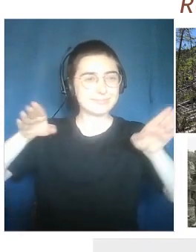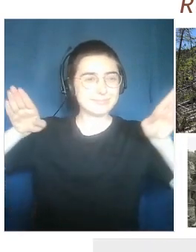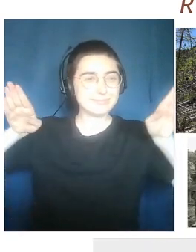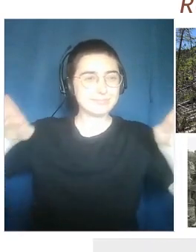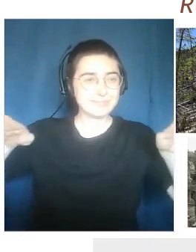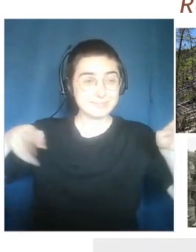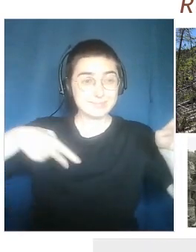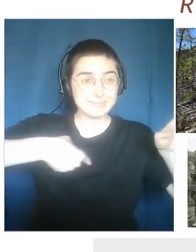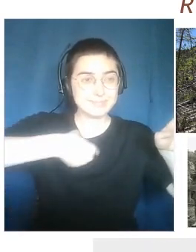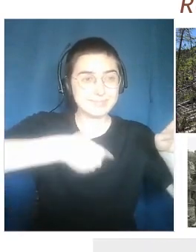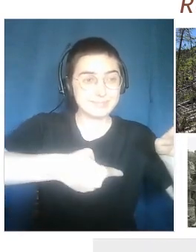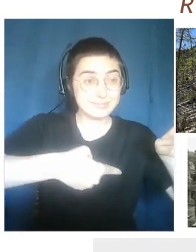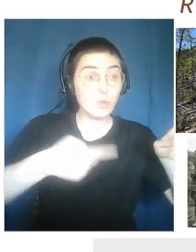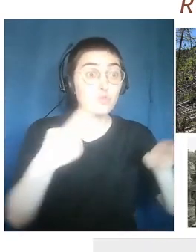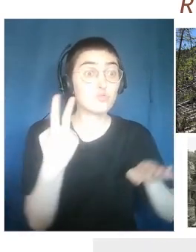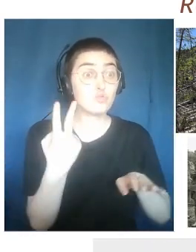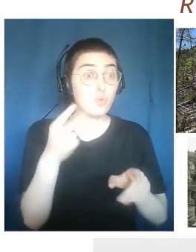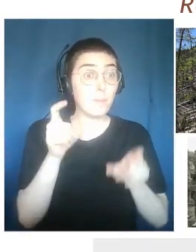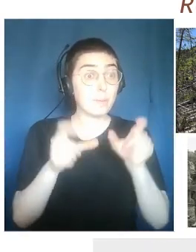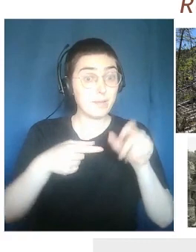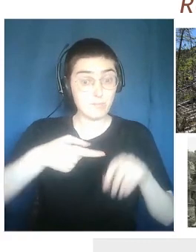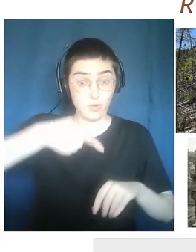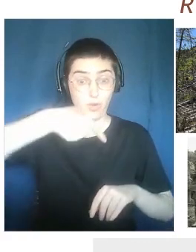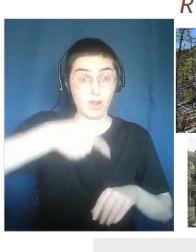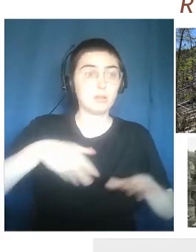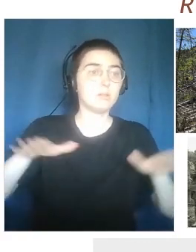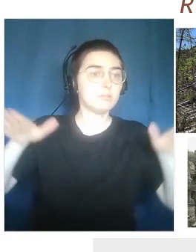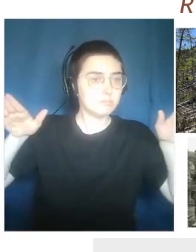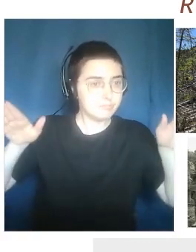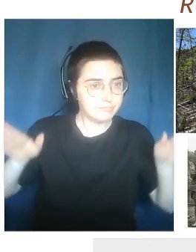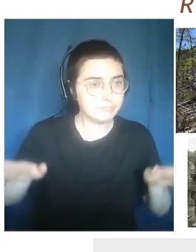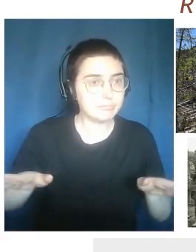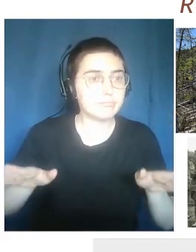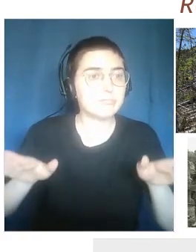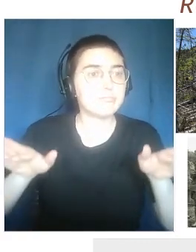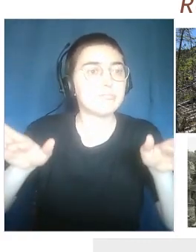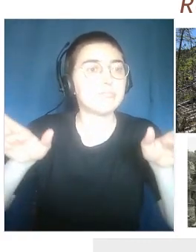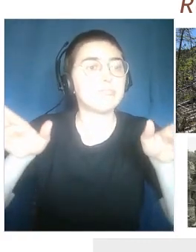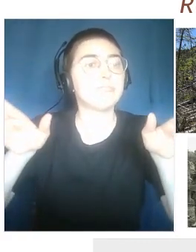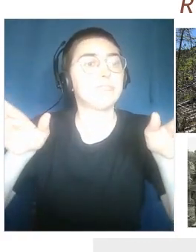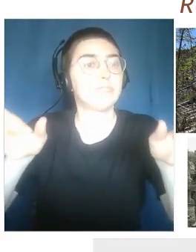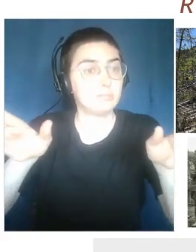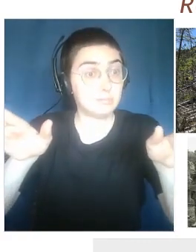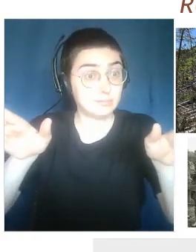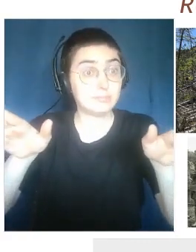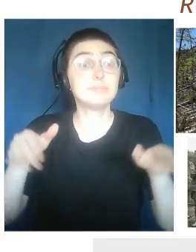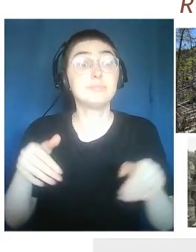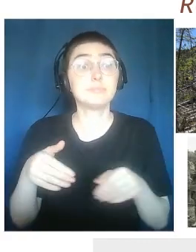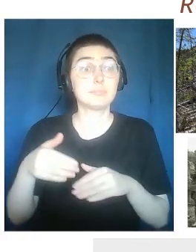actually, to fly there on the places of the battle